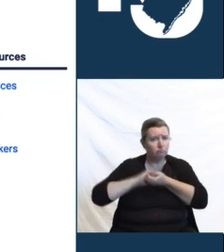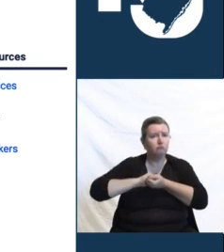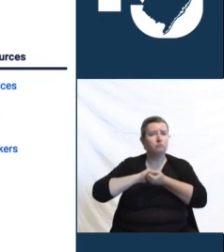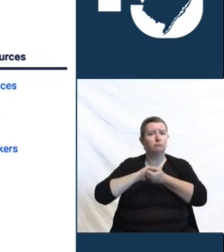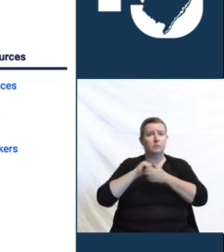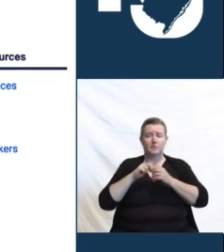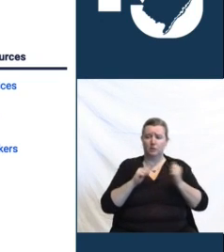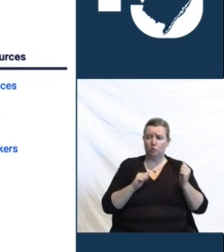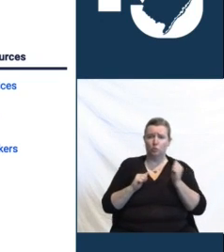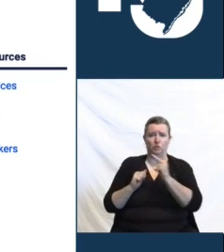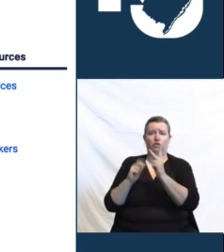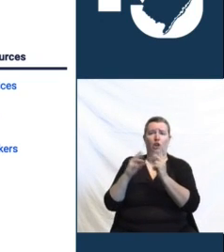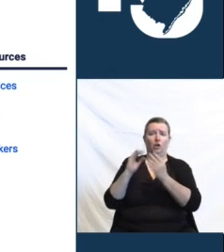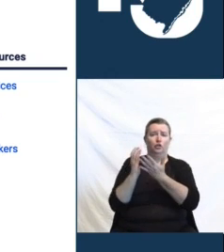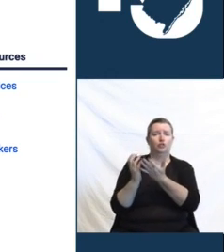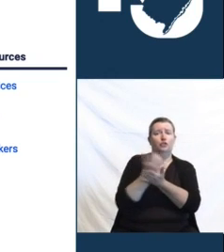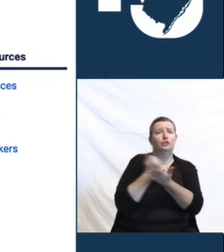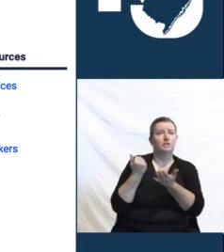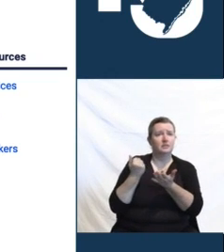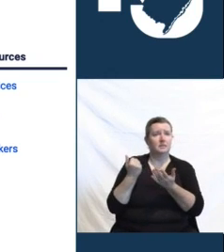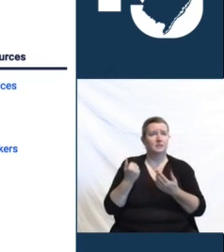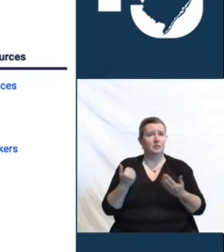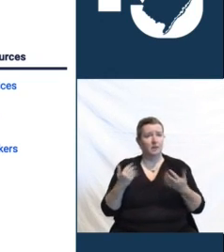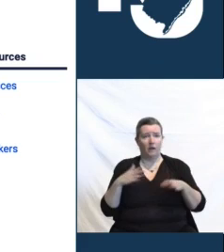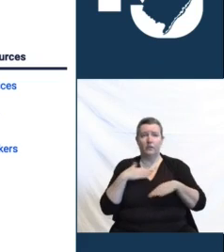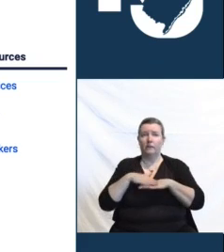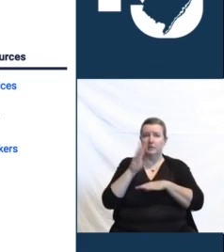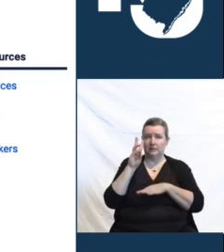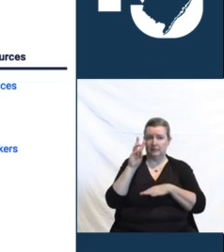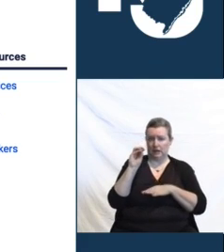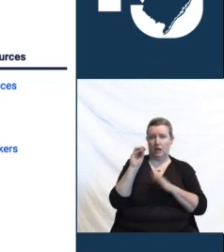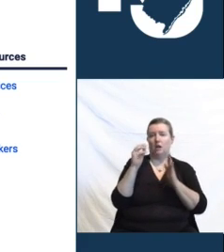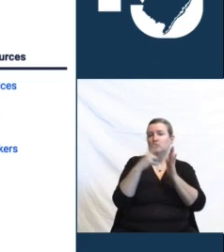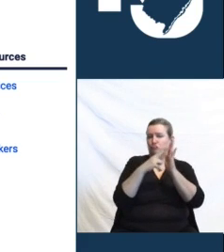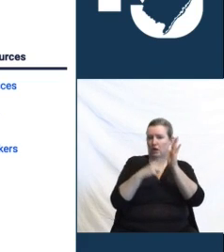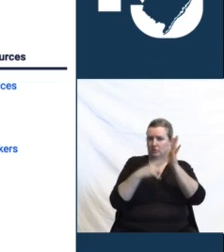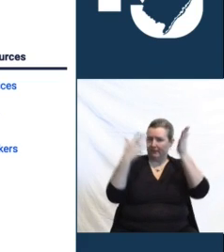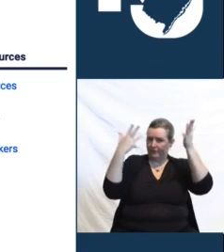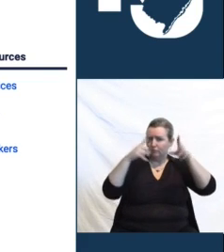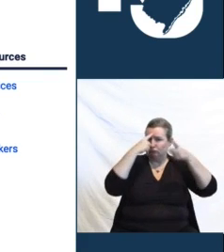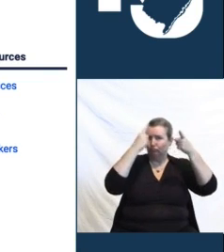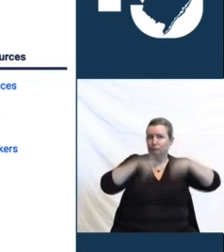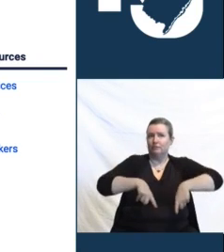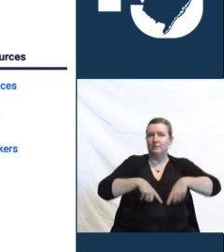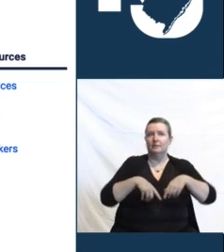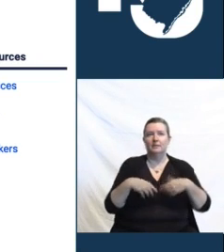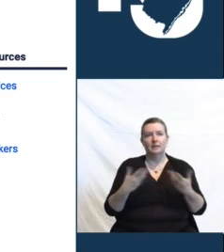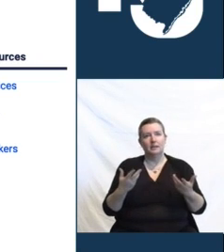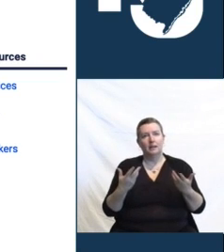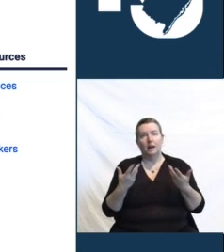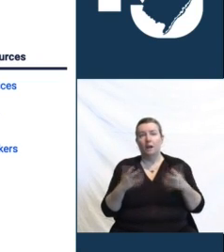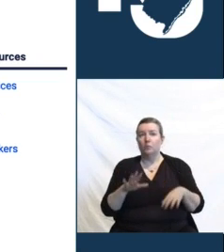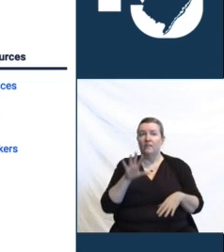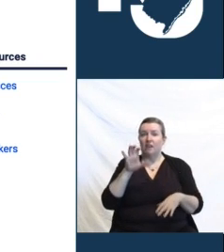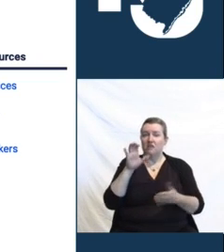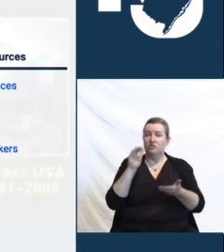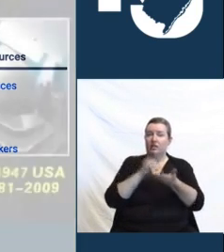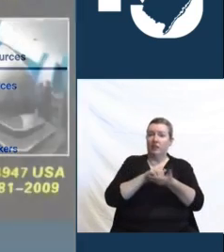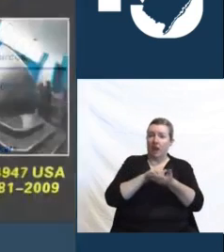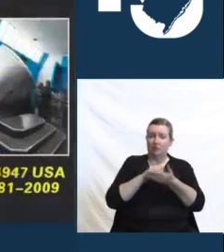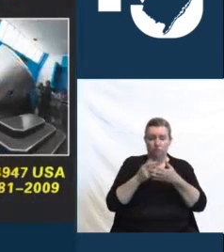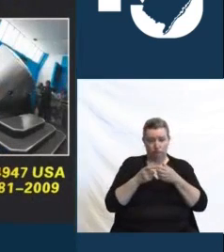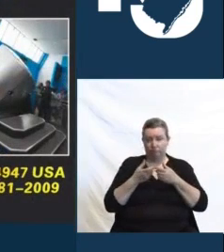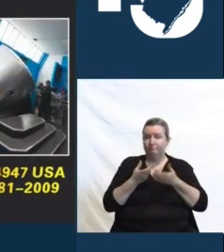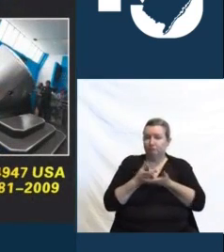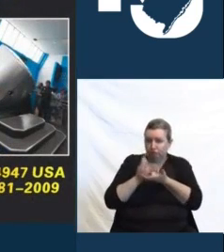date, more than 60 contracts have been signed and nearly half a million dollars committed. One of